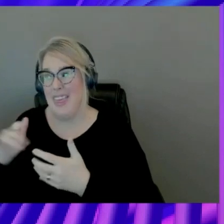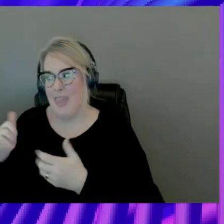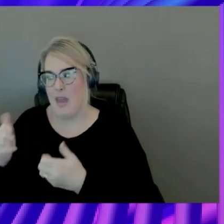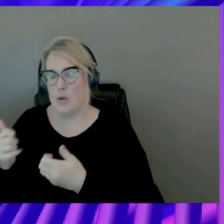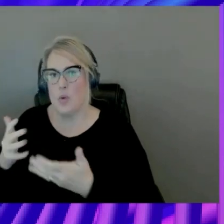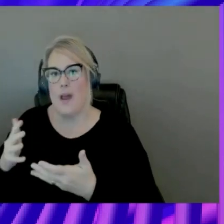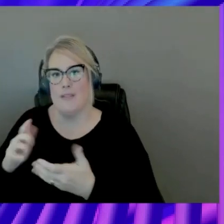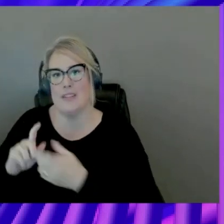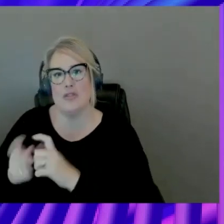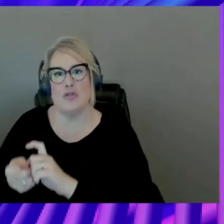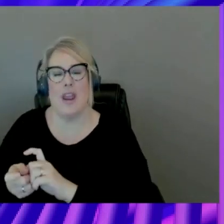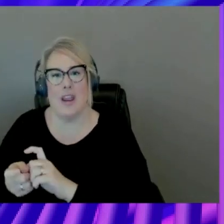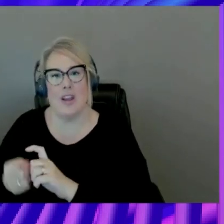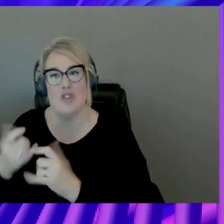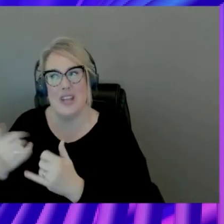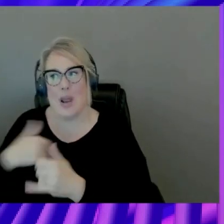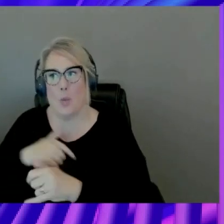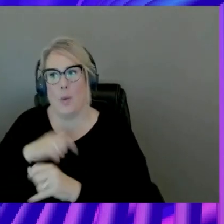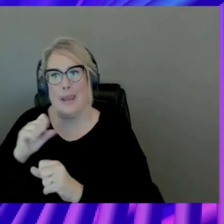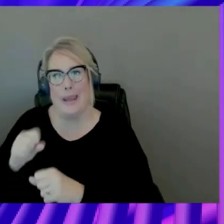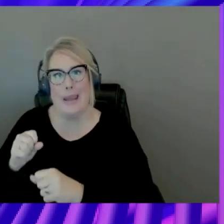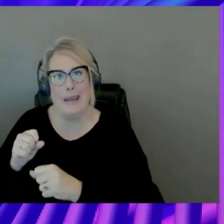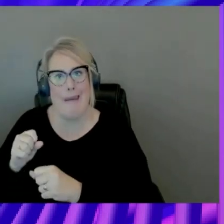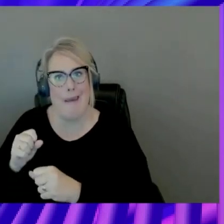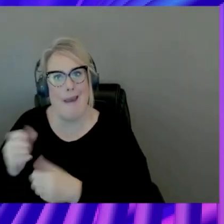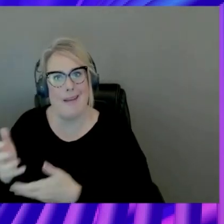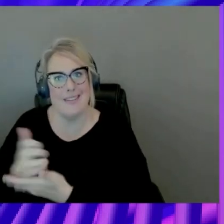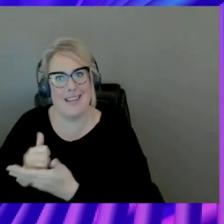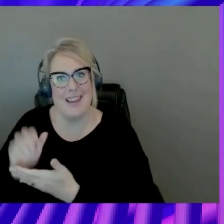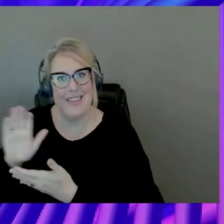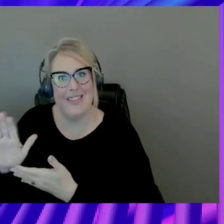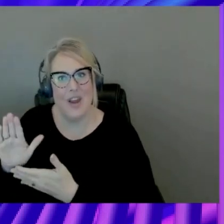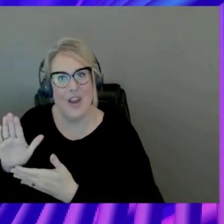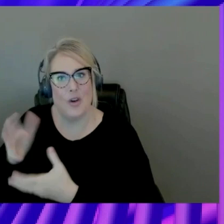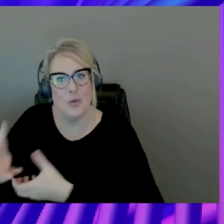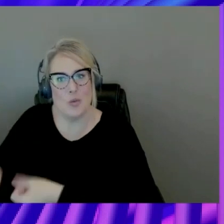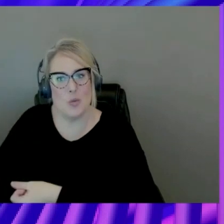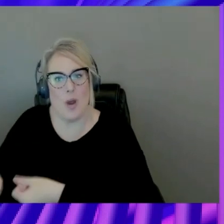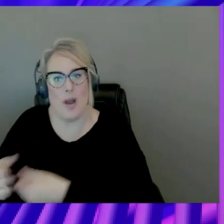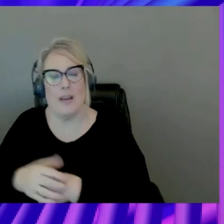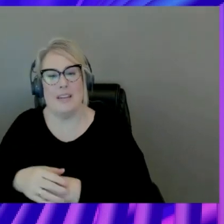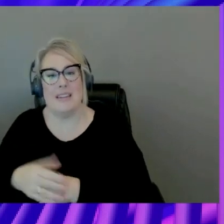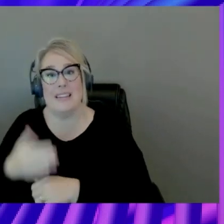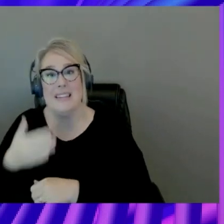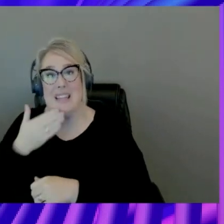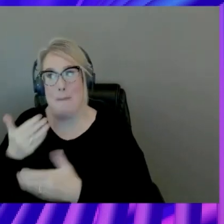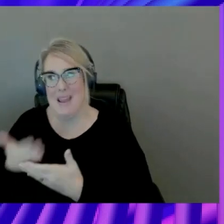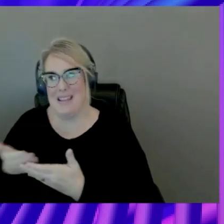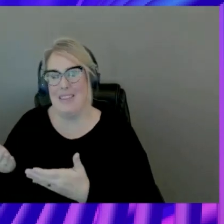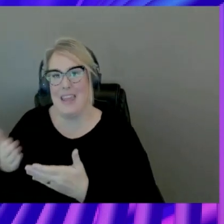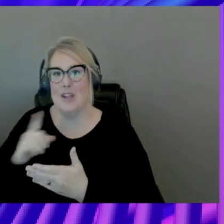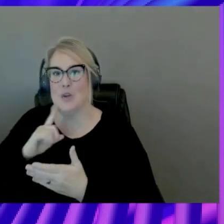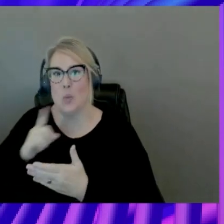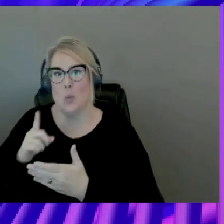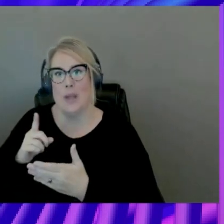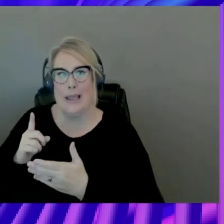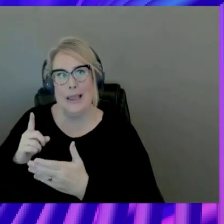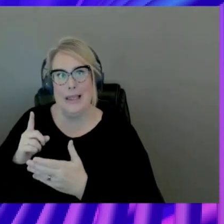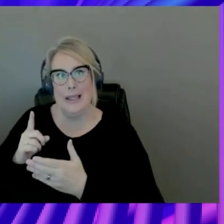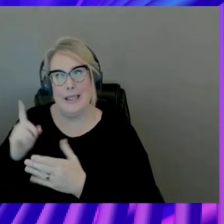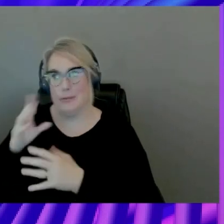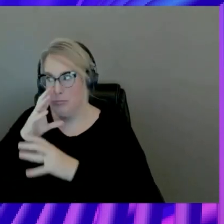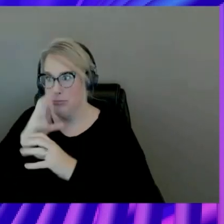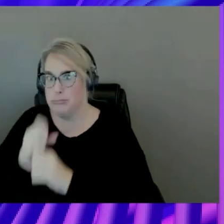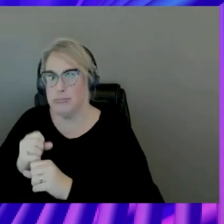And the worst thing you can do with engineers is send them noise. The best thing is to wow them with, we knew something that you actually didn't realize